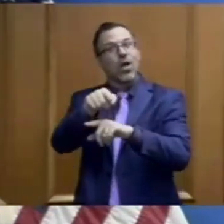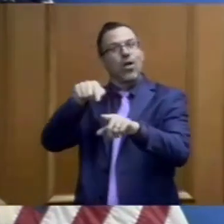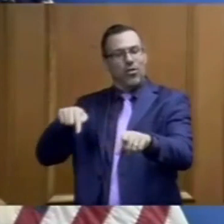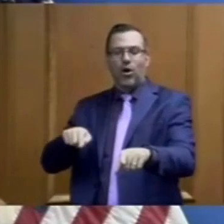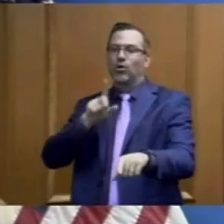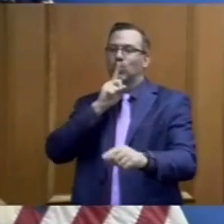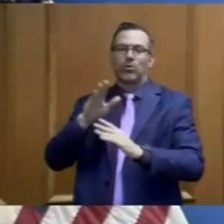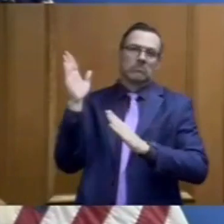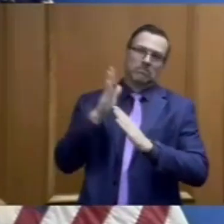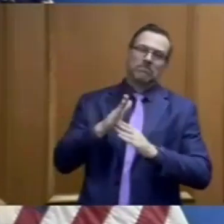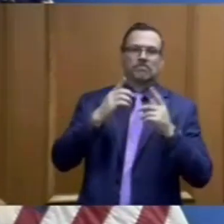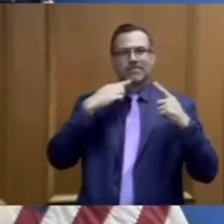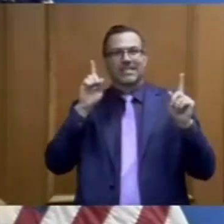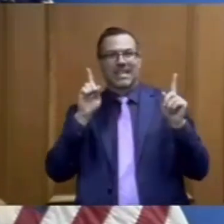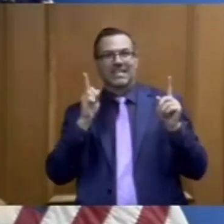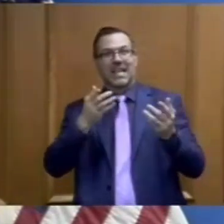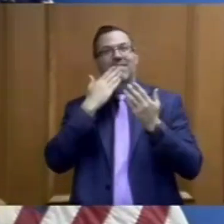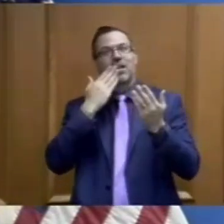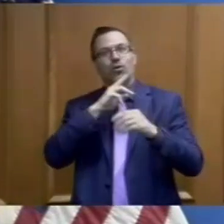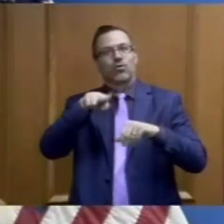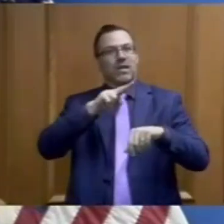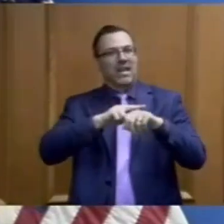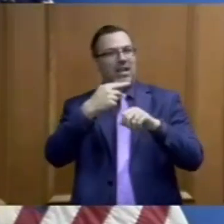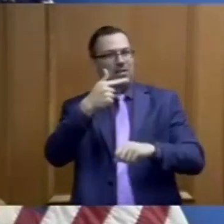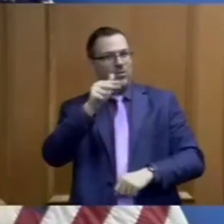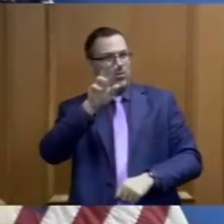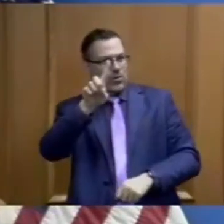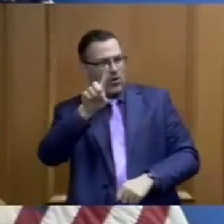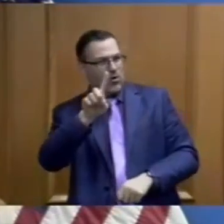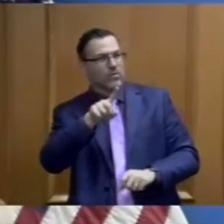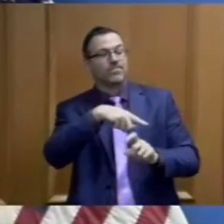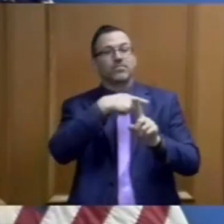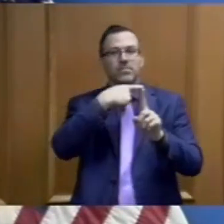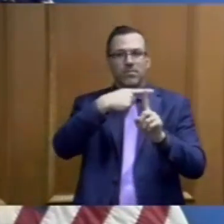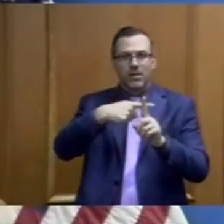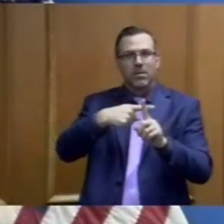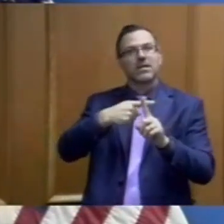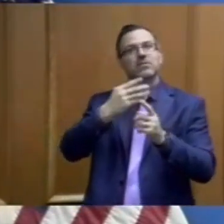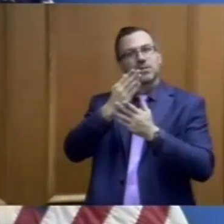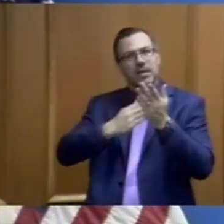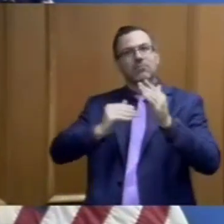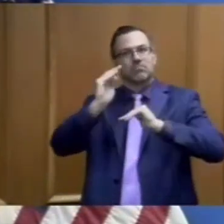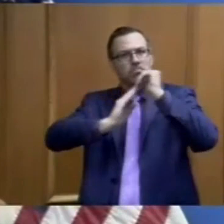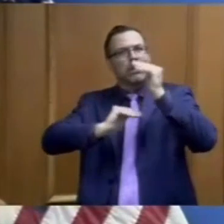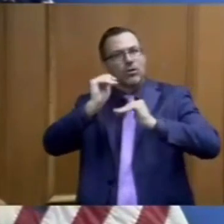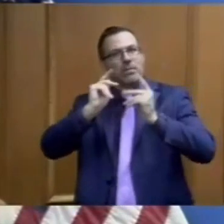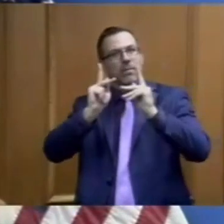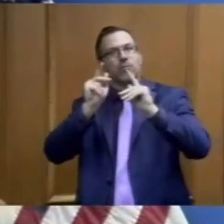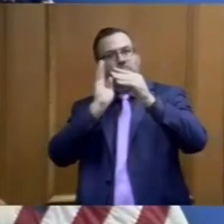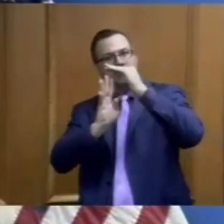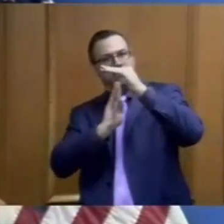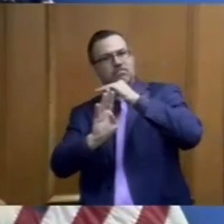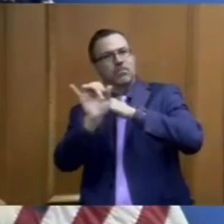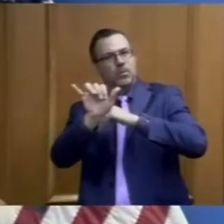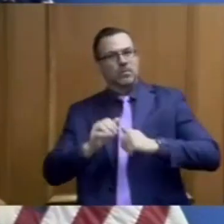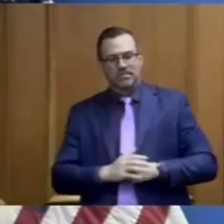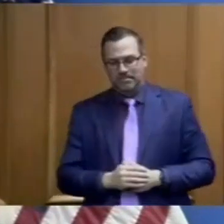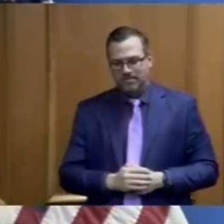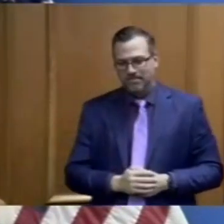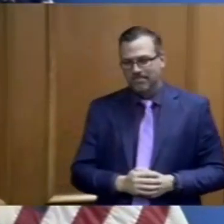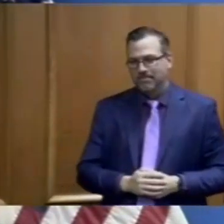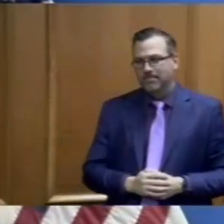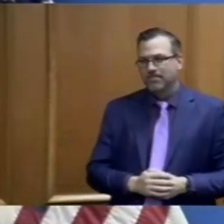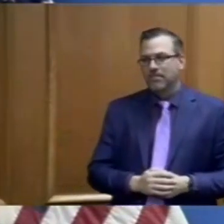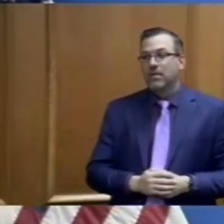was through the National Guard, as well as we also had some brick-and-mortar sites available. The thing to remember here